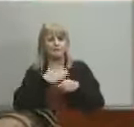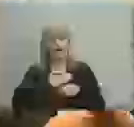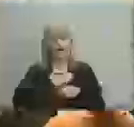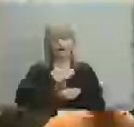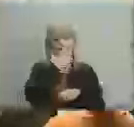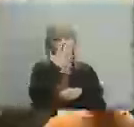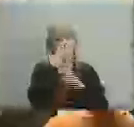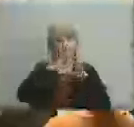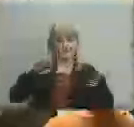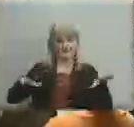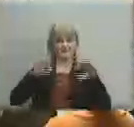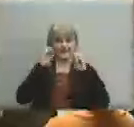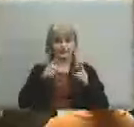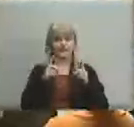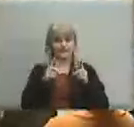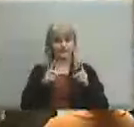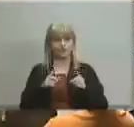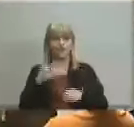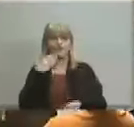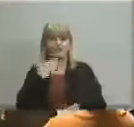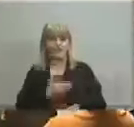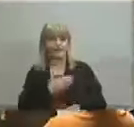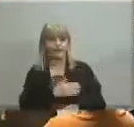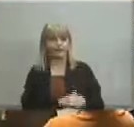education thank you thank you